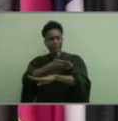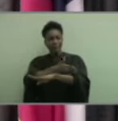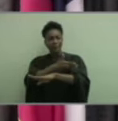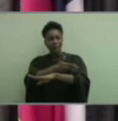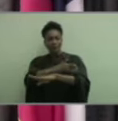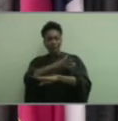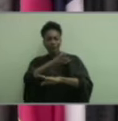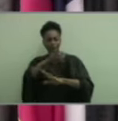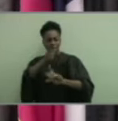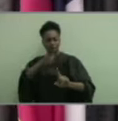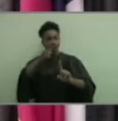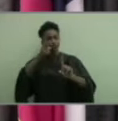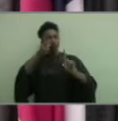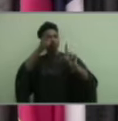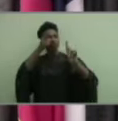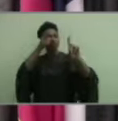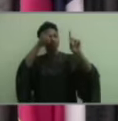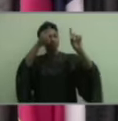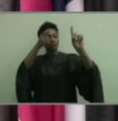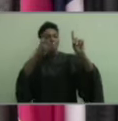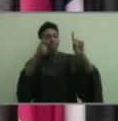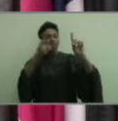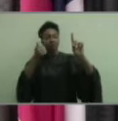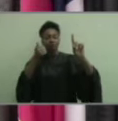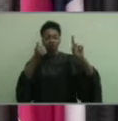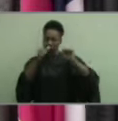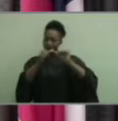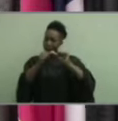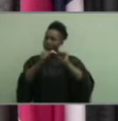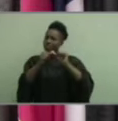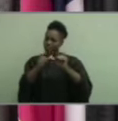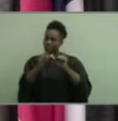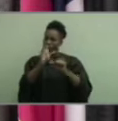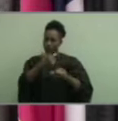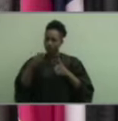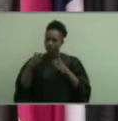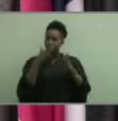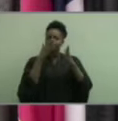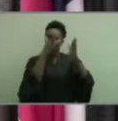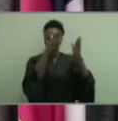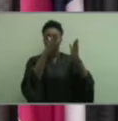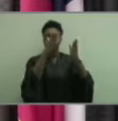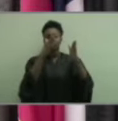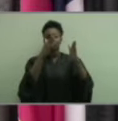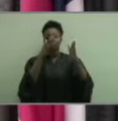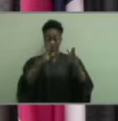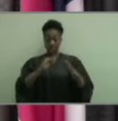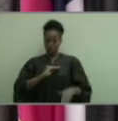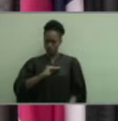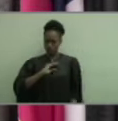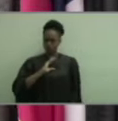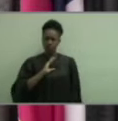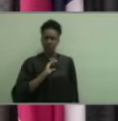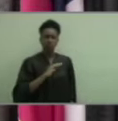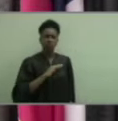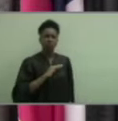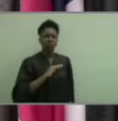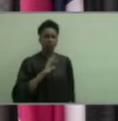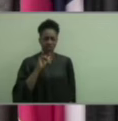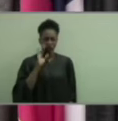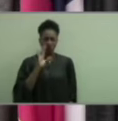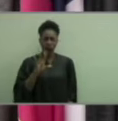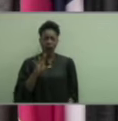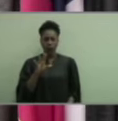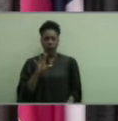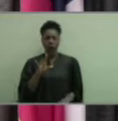bigger and better things. He will continue to strive for excellence, and I am confident he will make his mark on the world through his